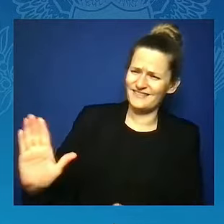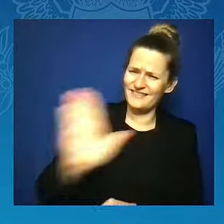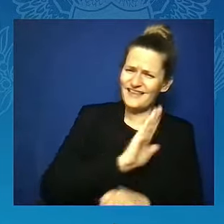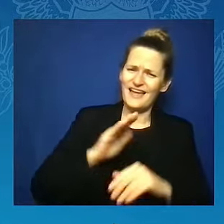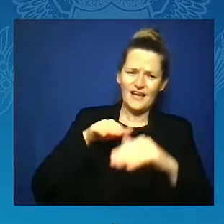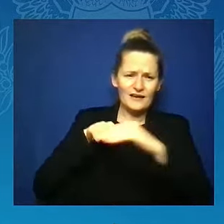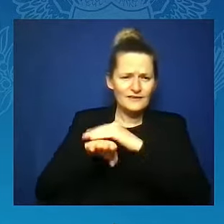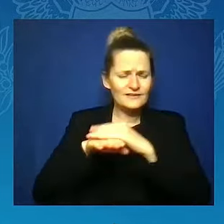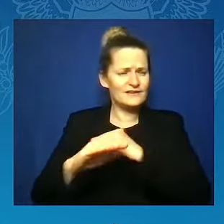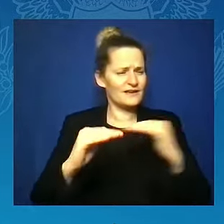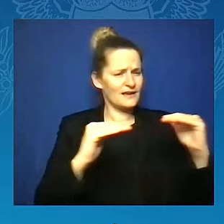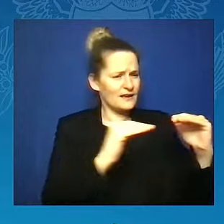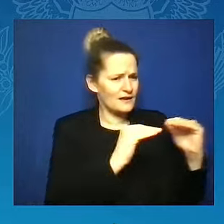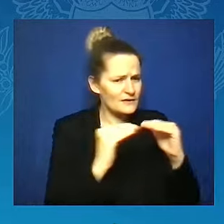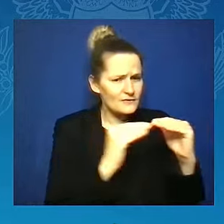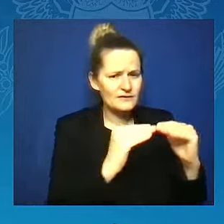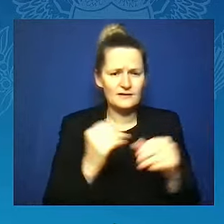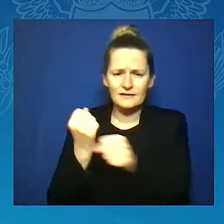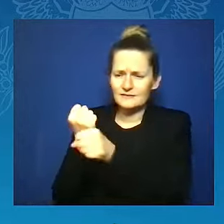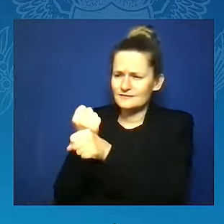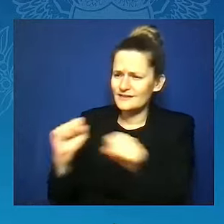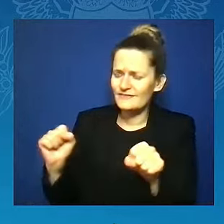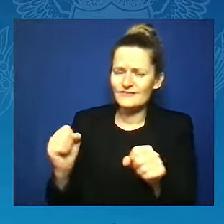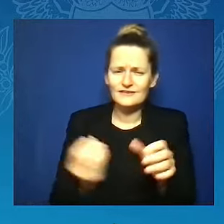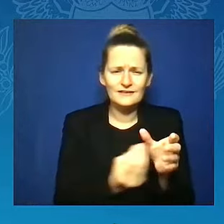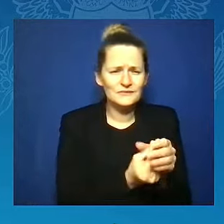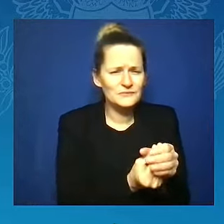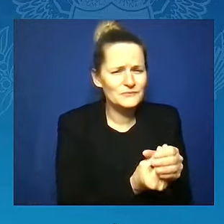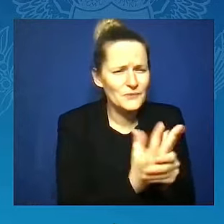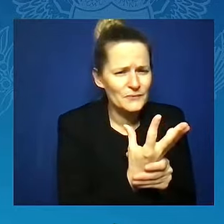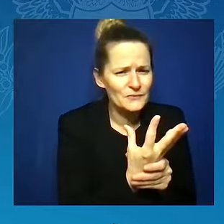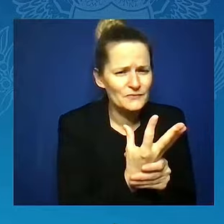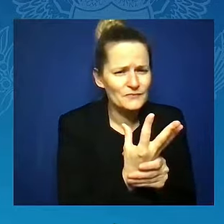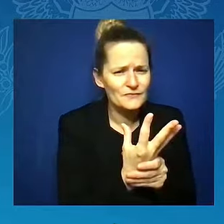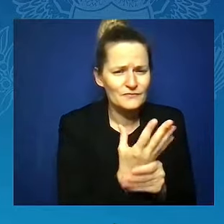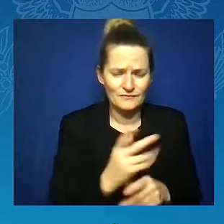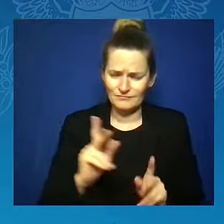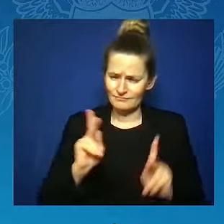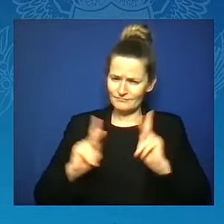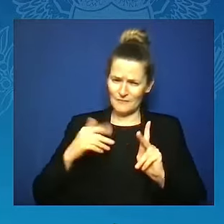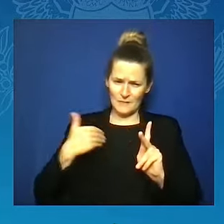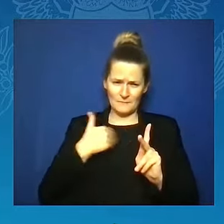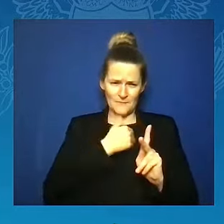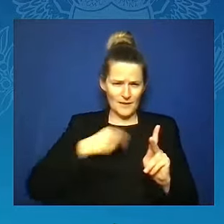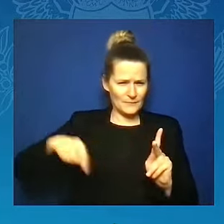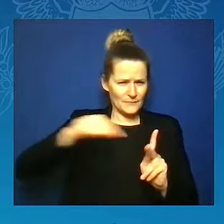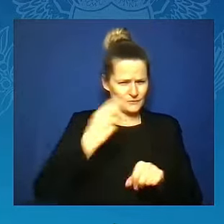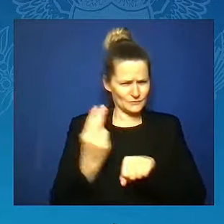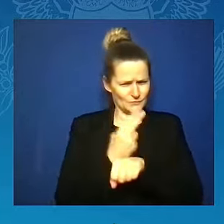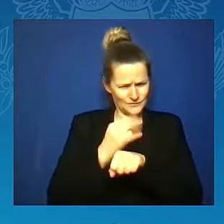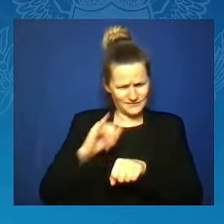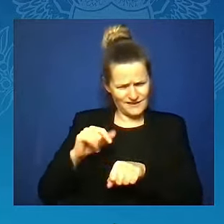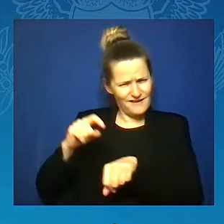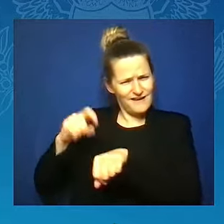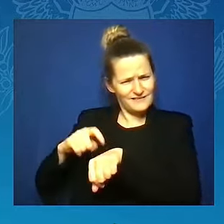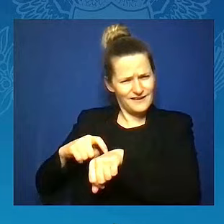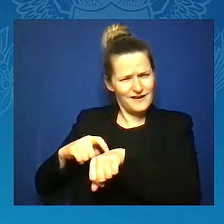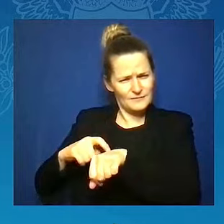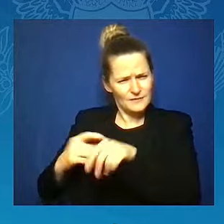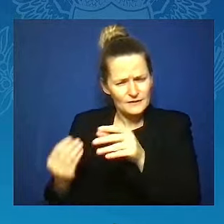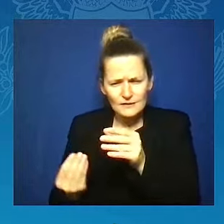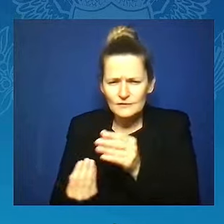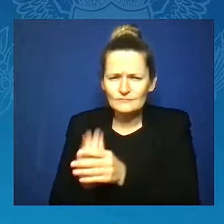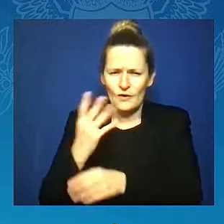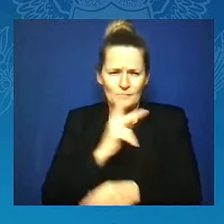their individual right to make both personal and political choices. Today, we will get to hear